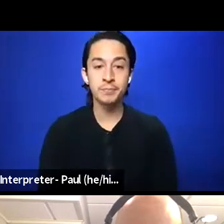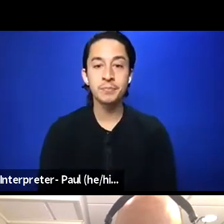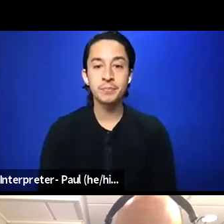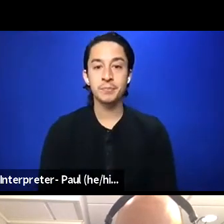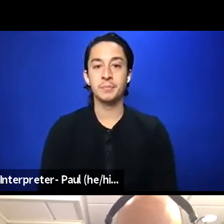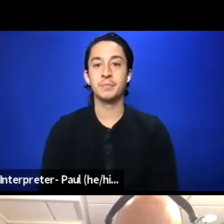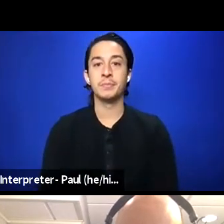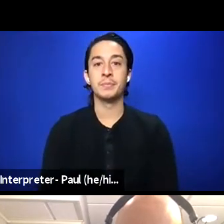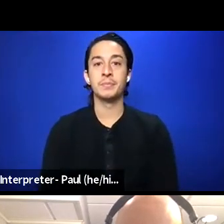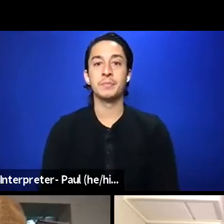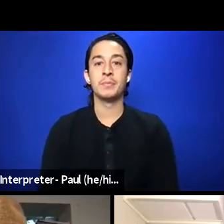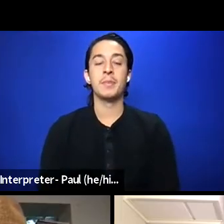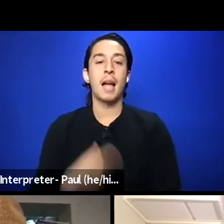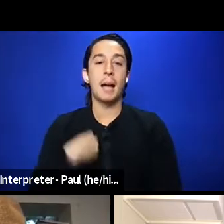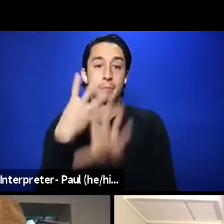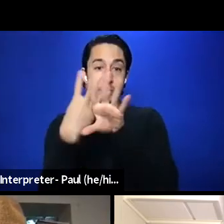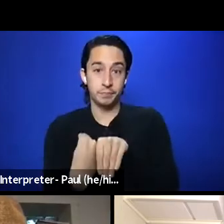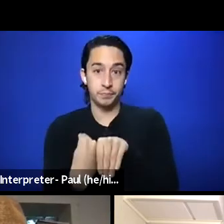I'll go off screen.